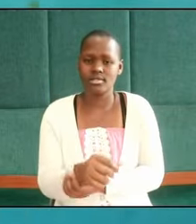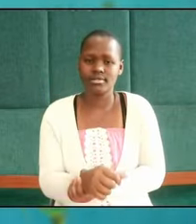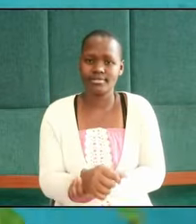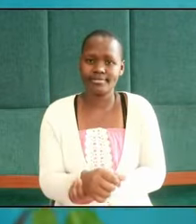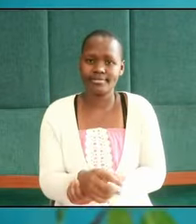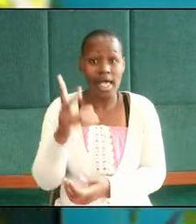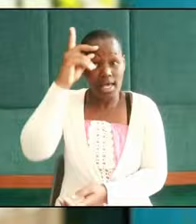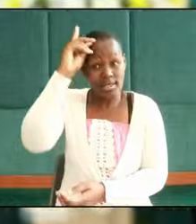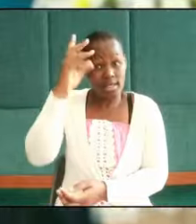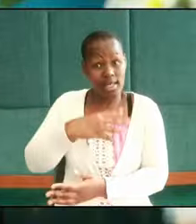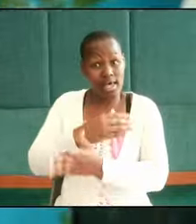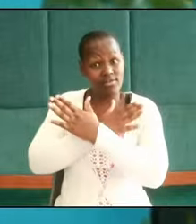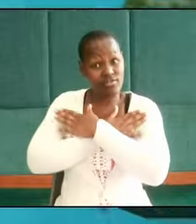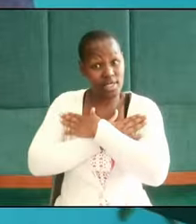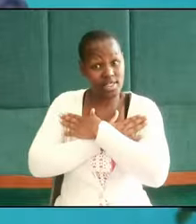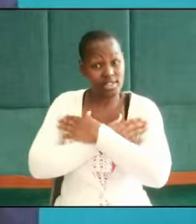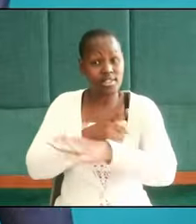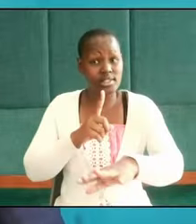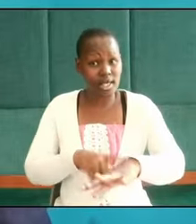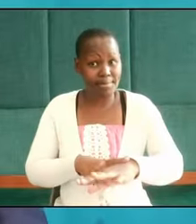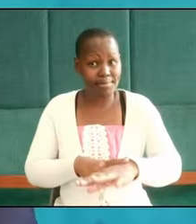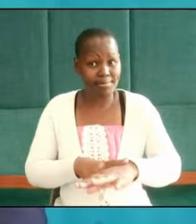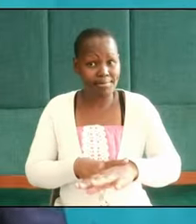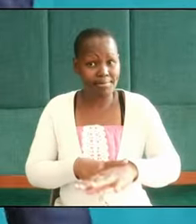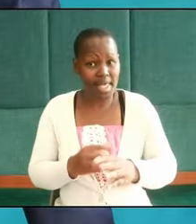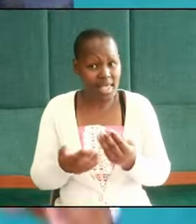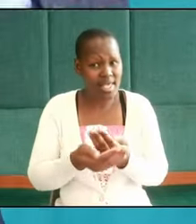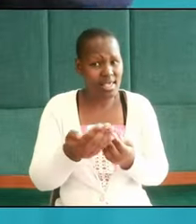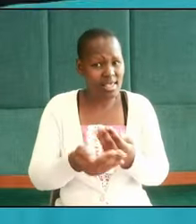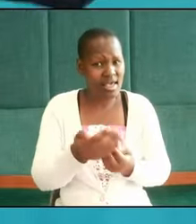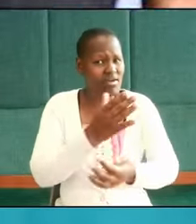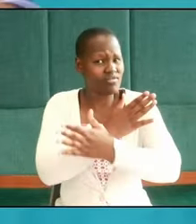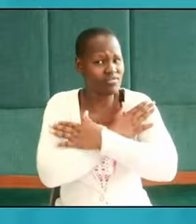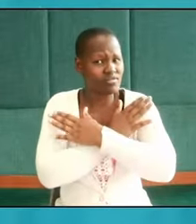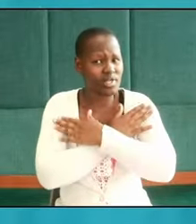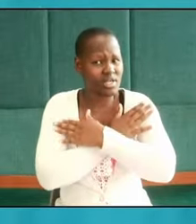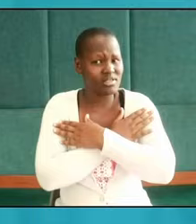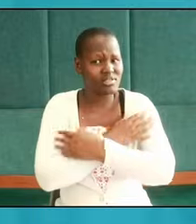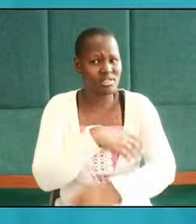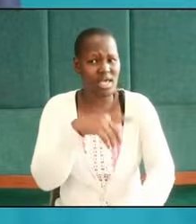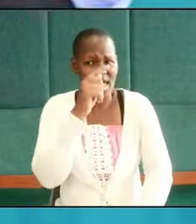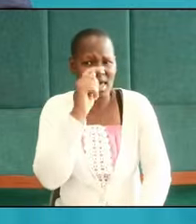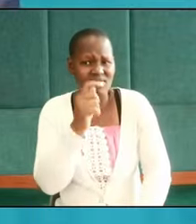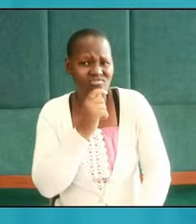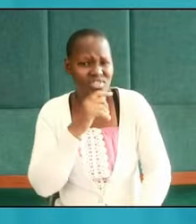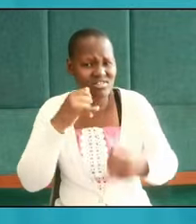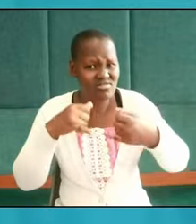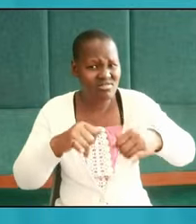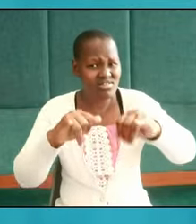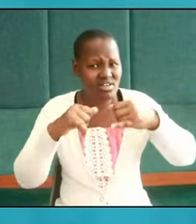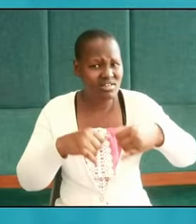Daniel and his friends when they were favored their colleagues were envious and they tried to